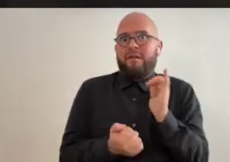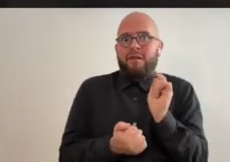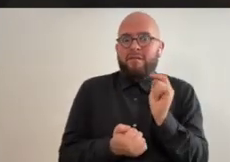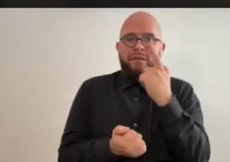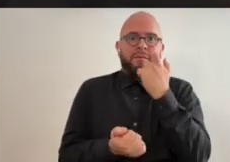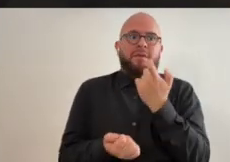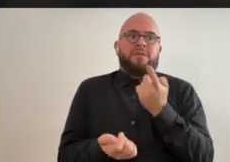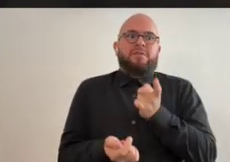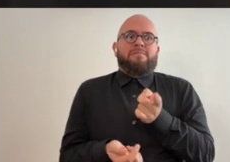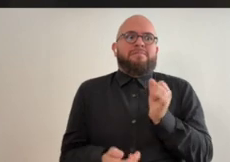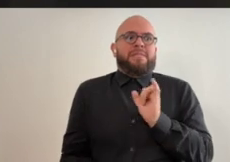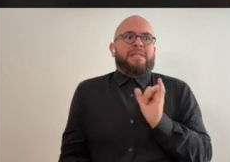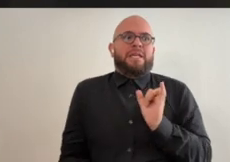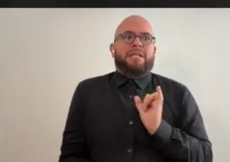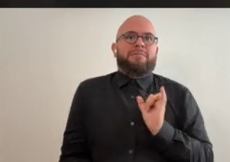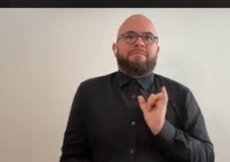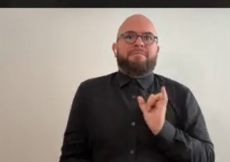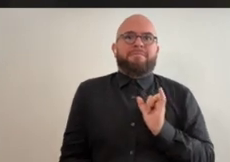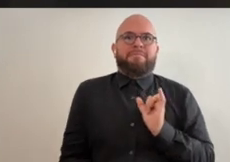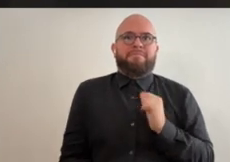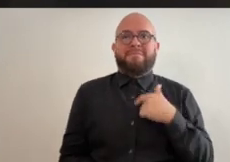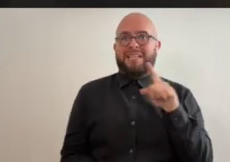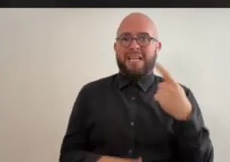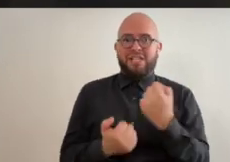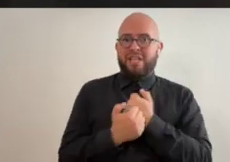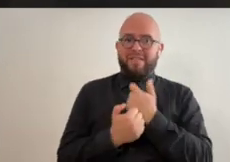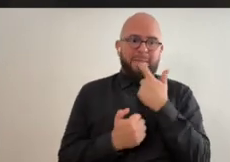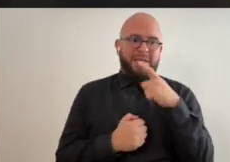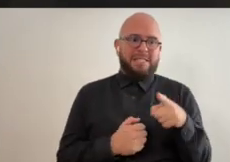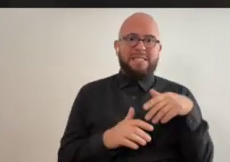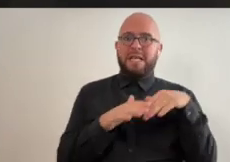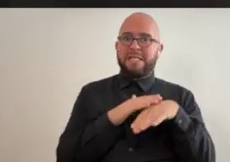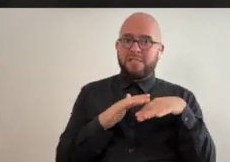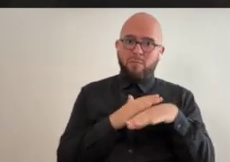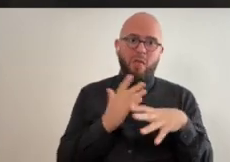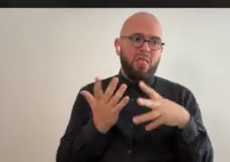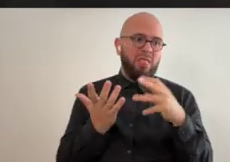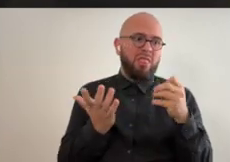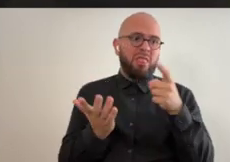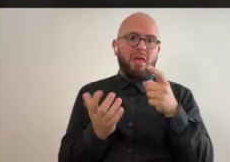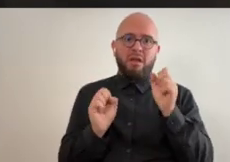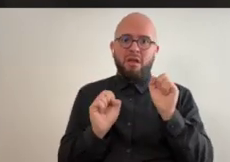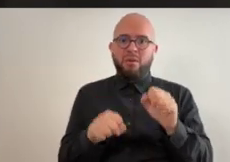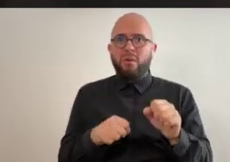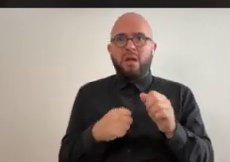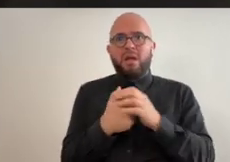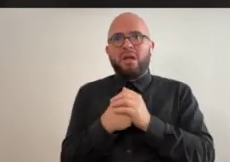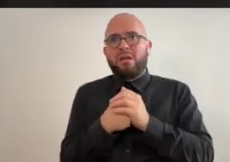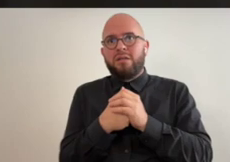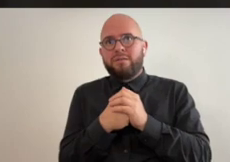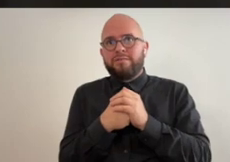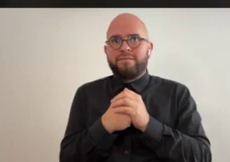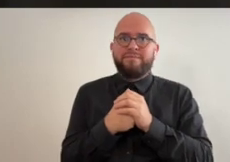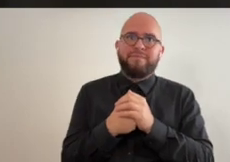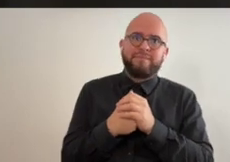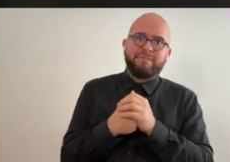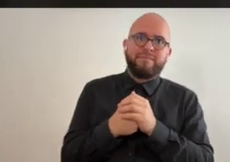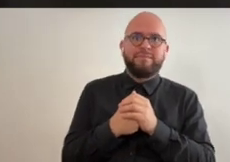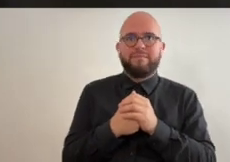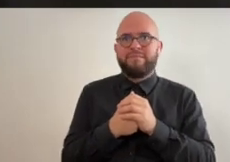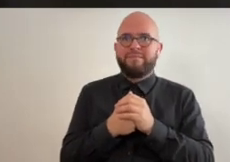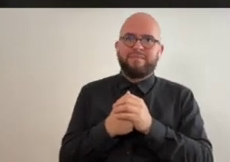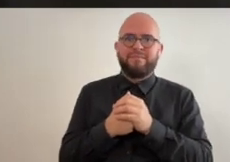um and i love it because it's like it's i just love it because it's accessible and